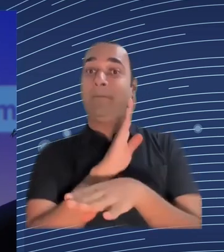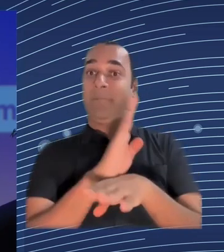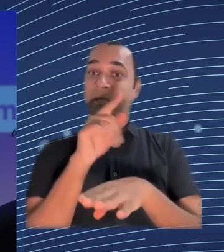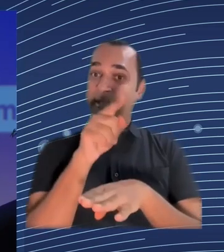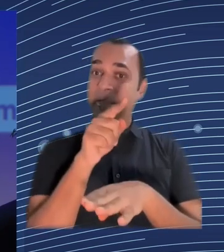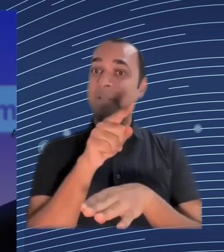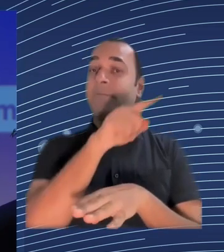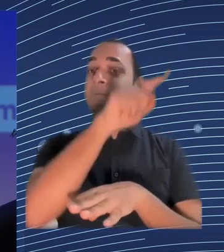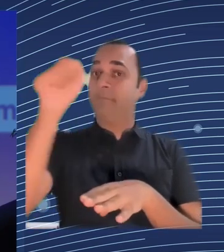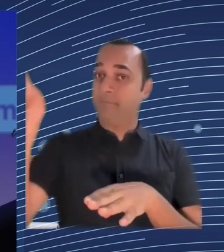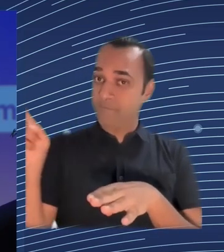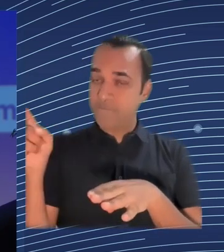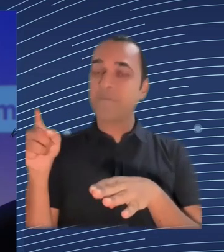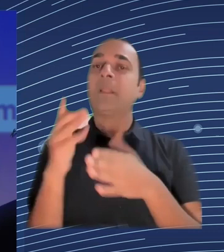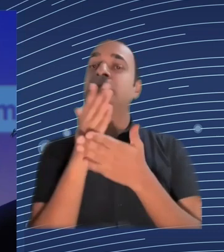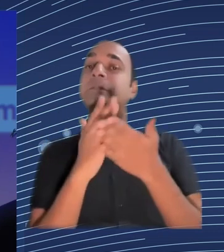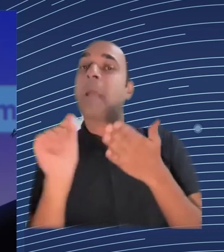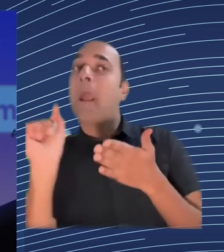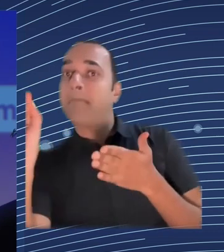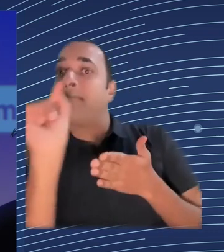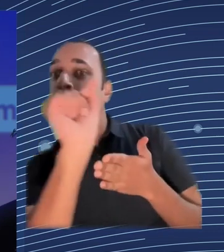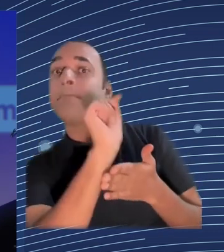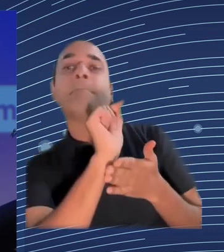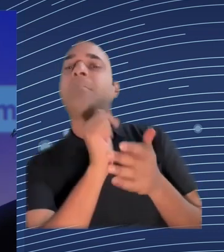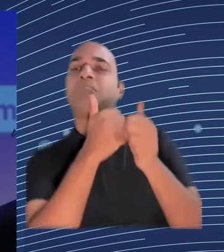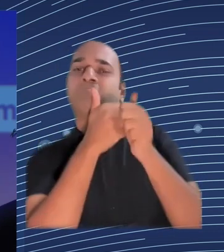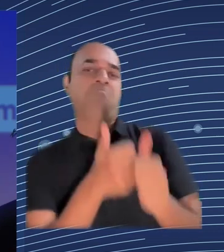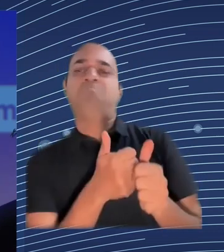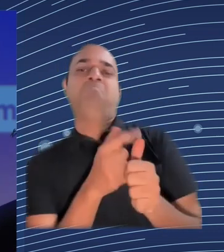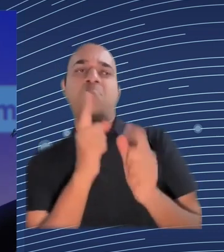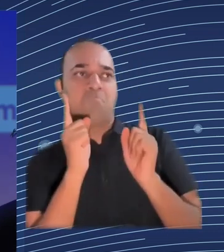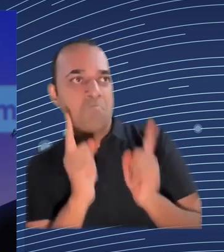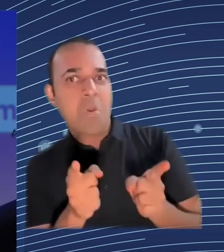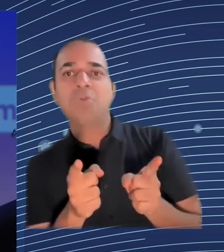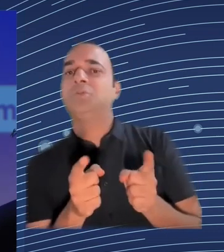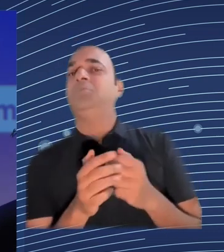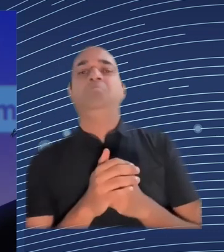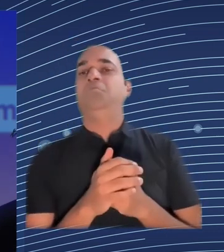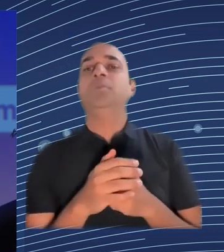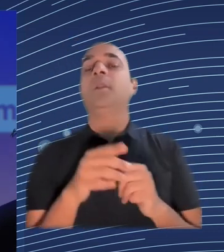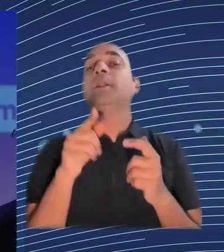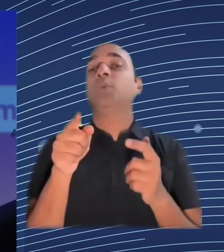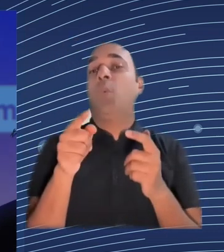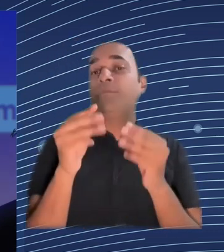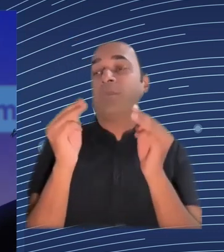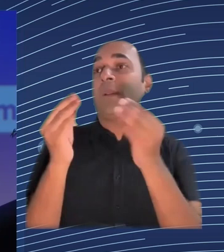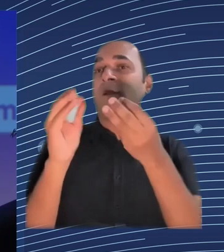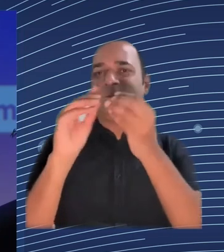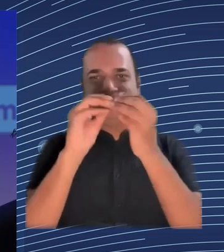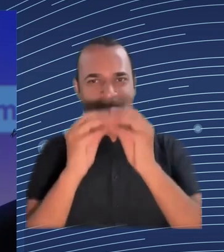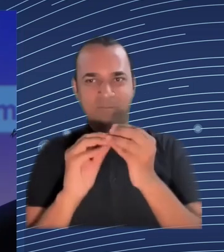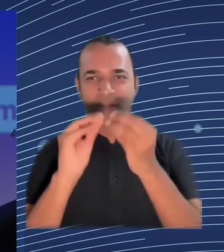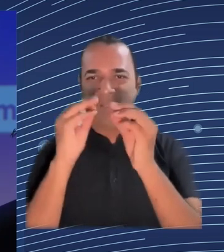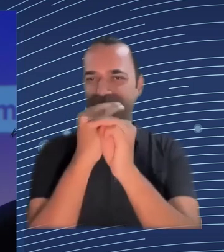to deal with is the code of the algorithm something that they have to release or not I